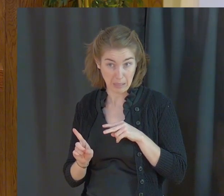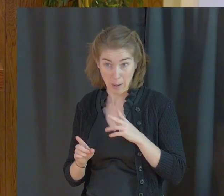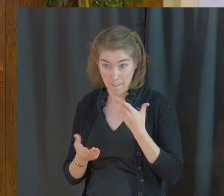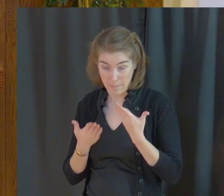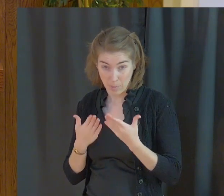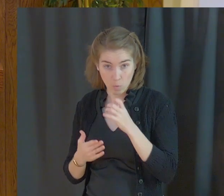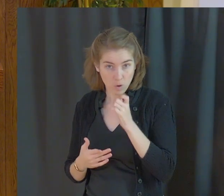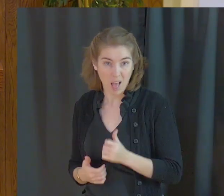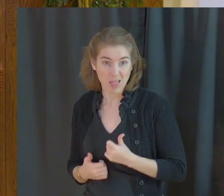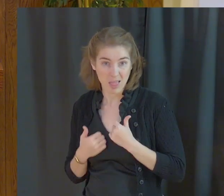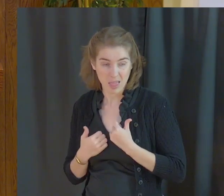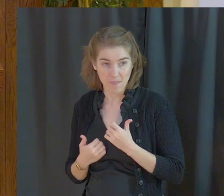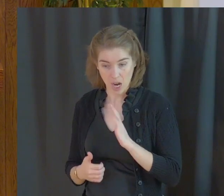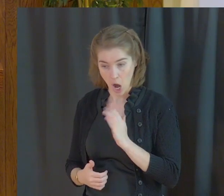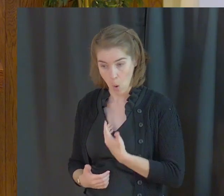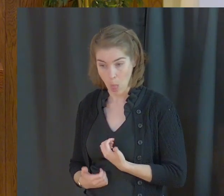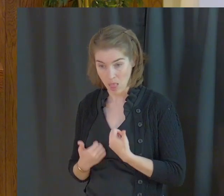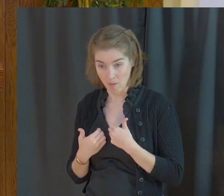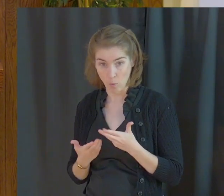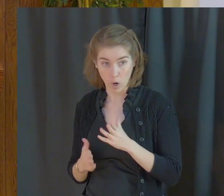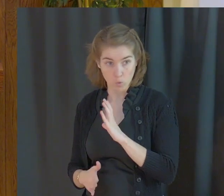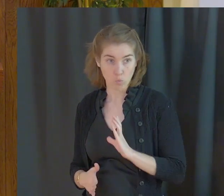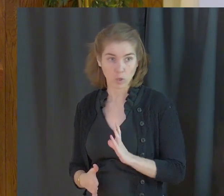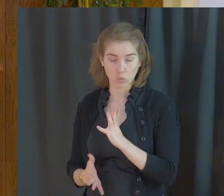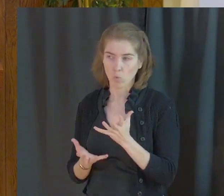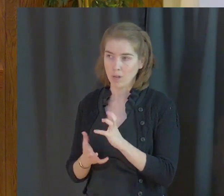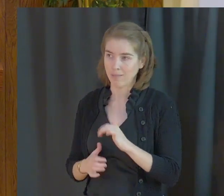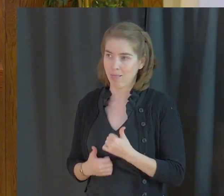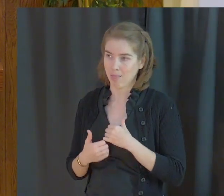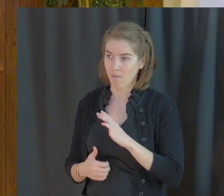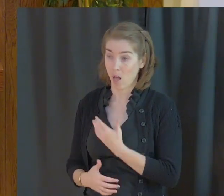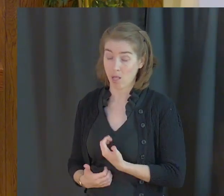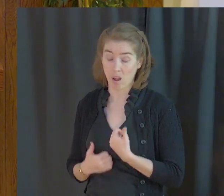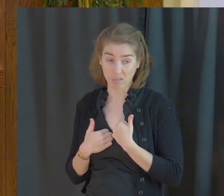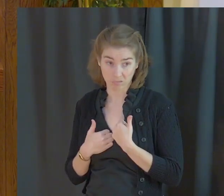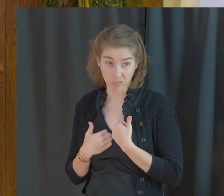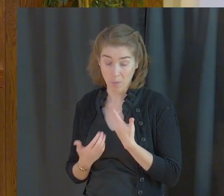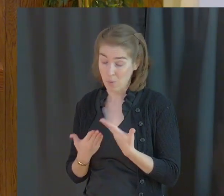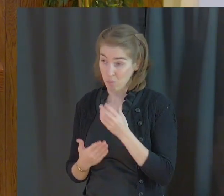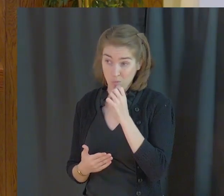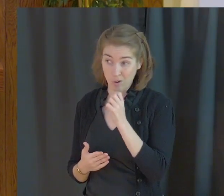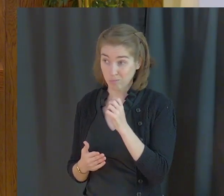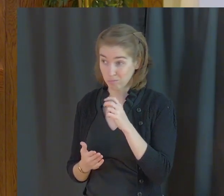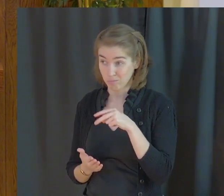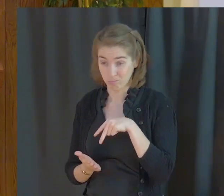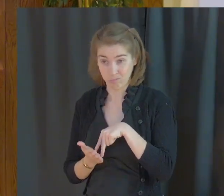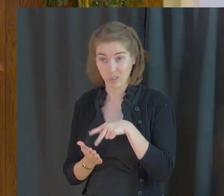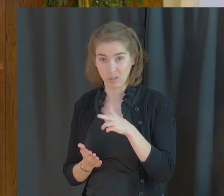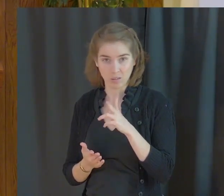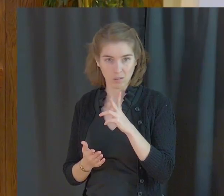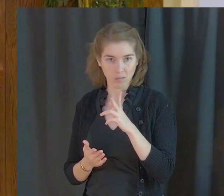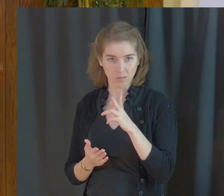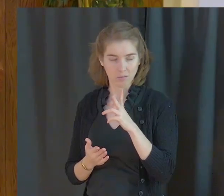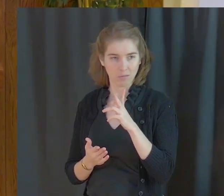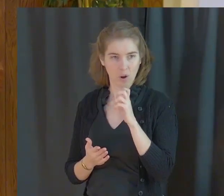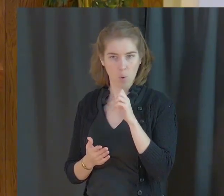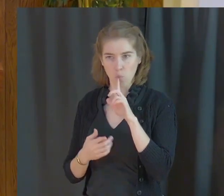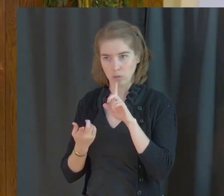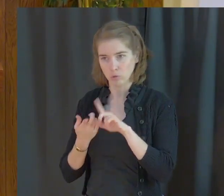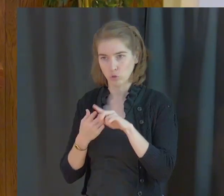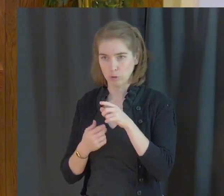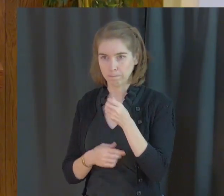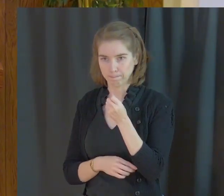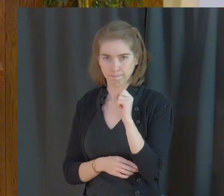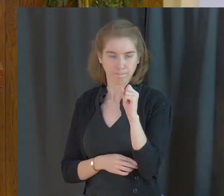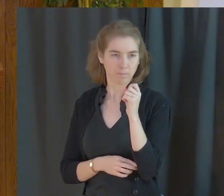we are not living our life the way Christ wants us to live our lives. Maybe we're not standing up for Him when we are to be standing